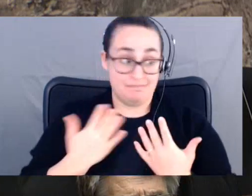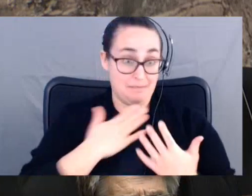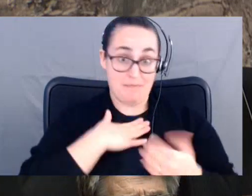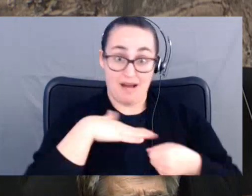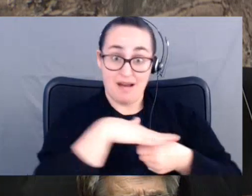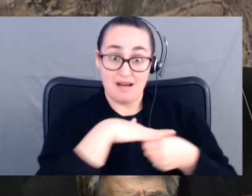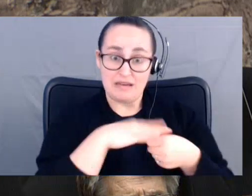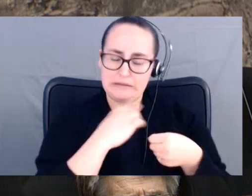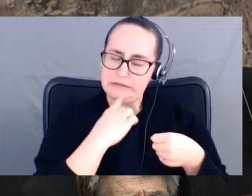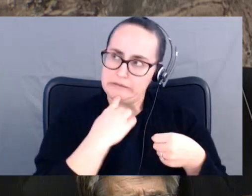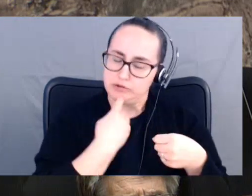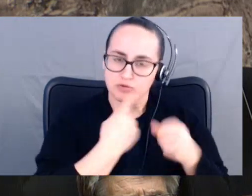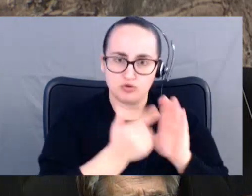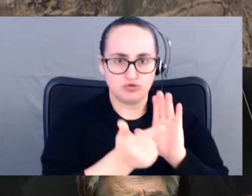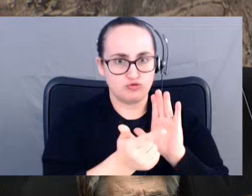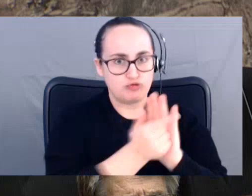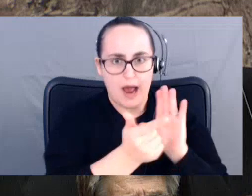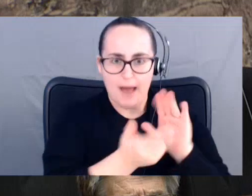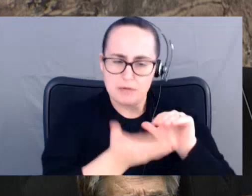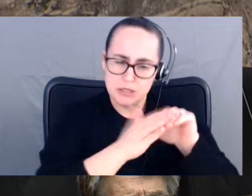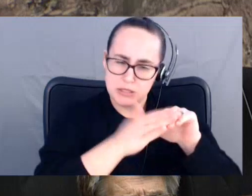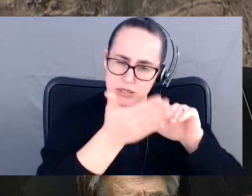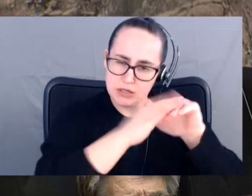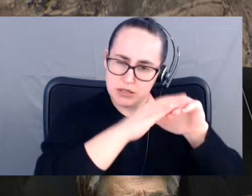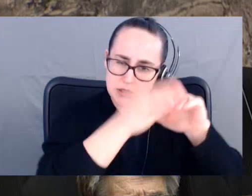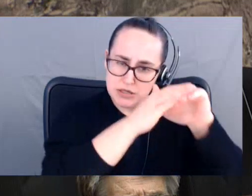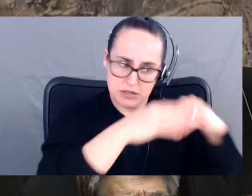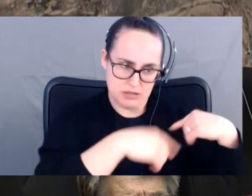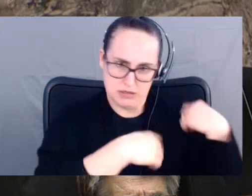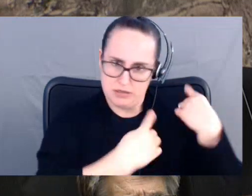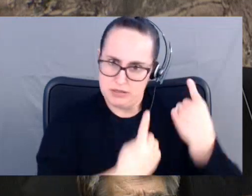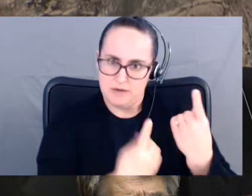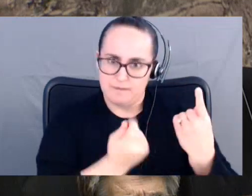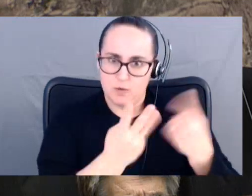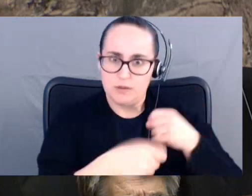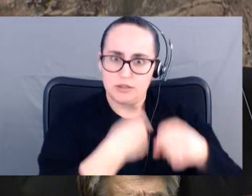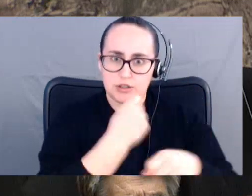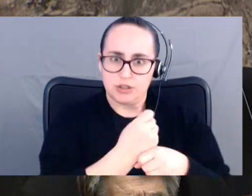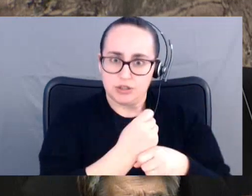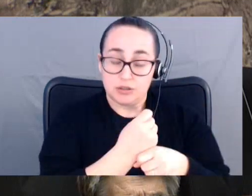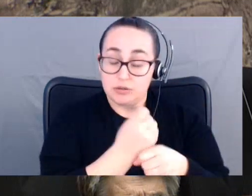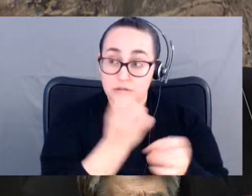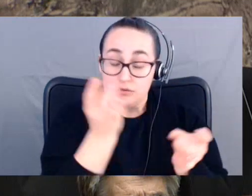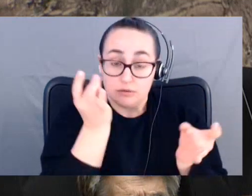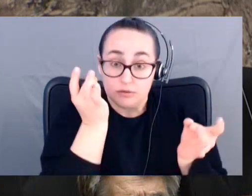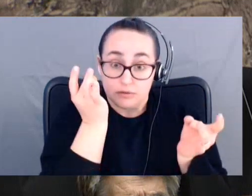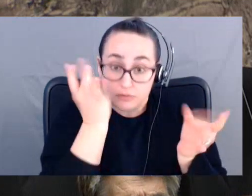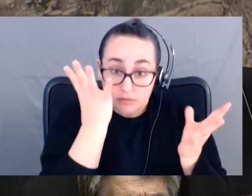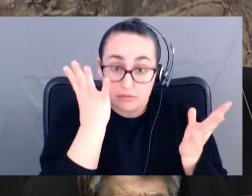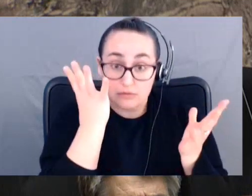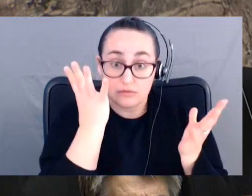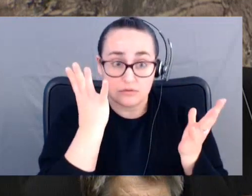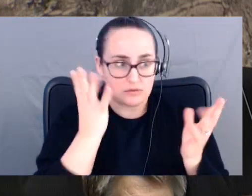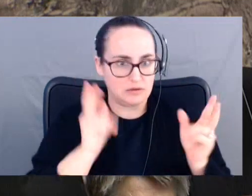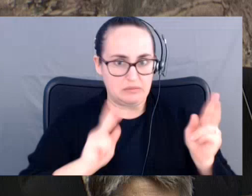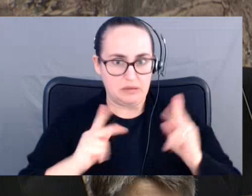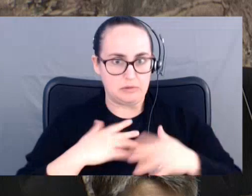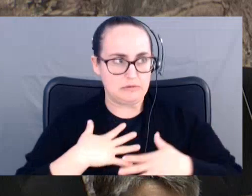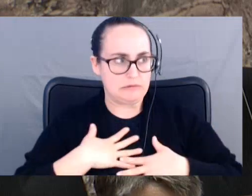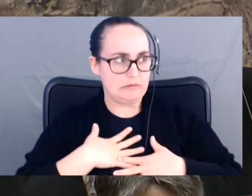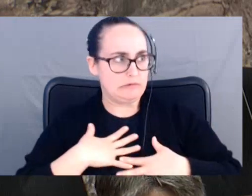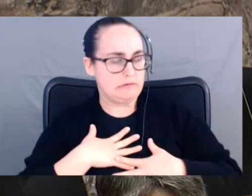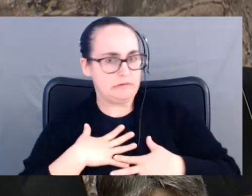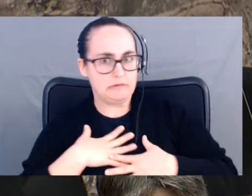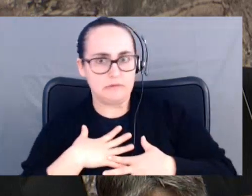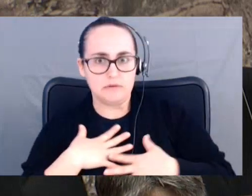levels over the last few years. We've never seen anything like this. It's actually crazy, and people are getting afraid, and they need to